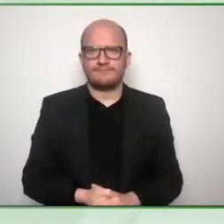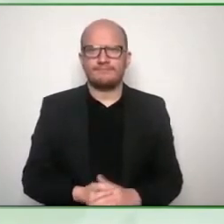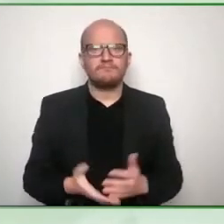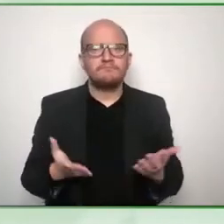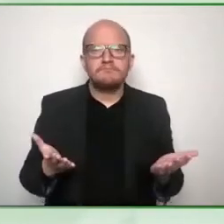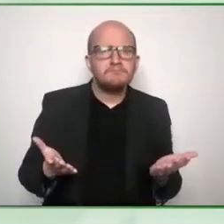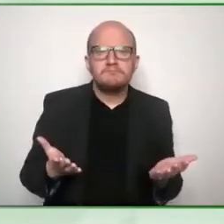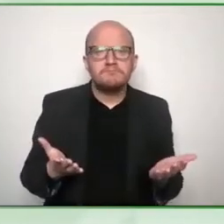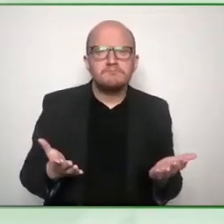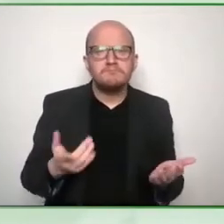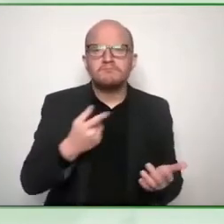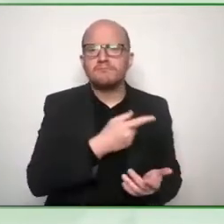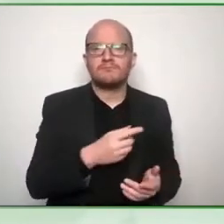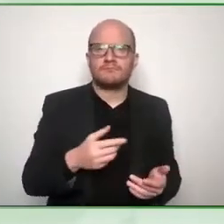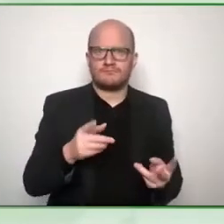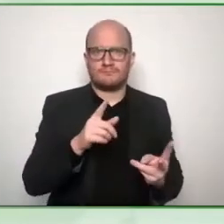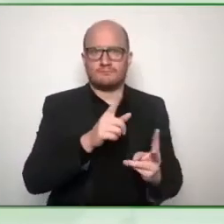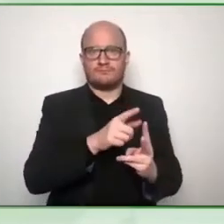and